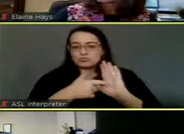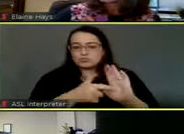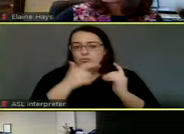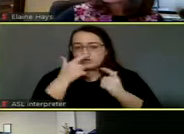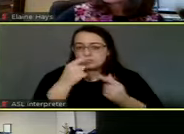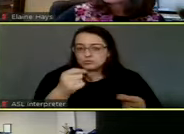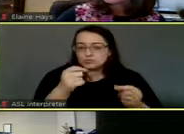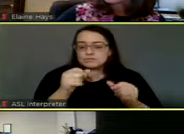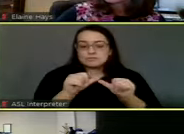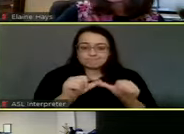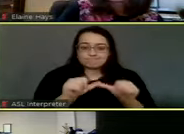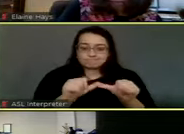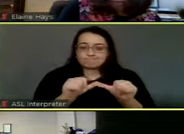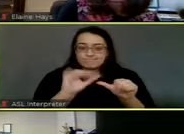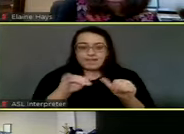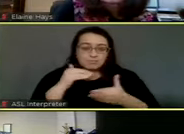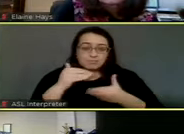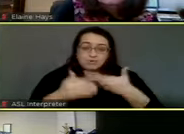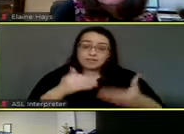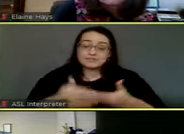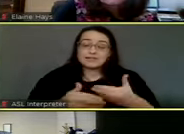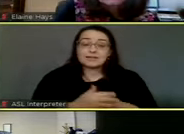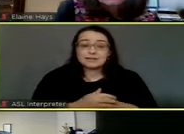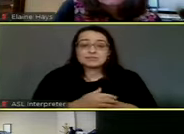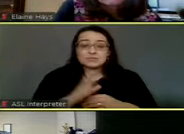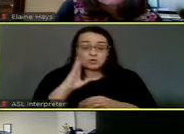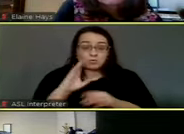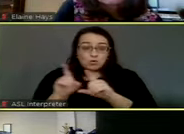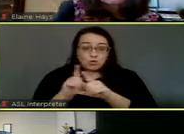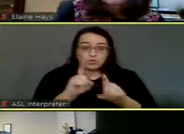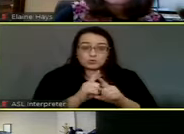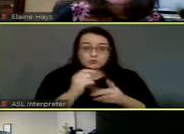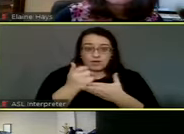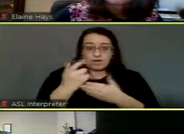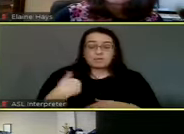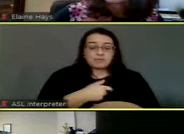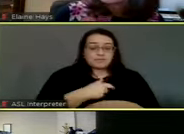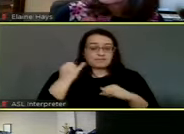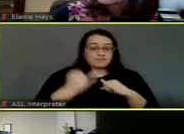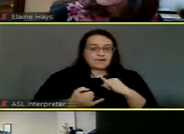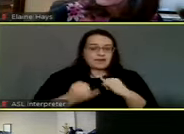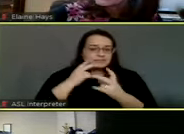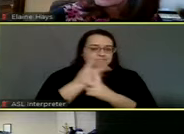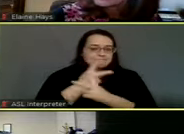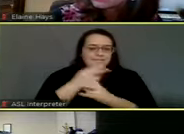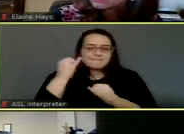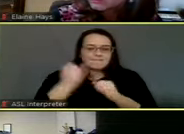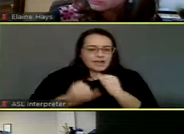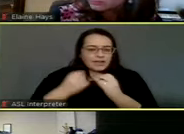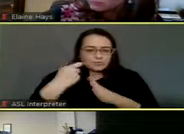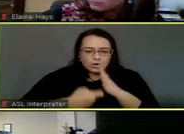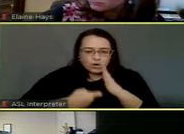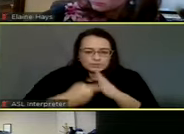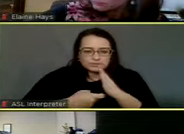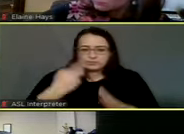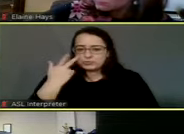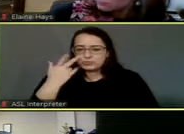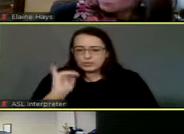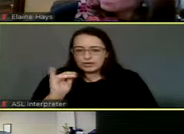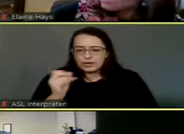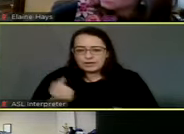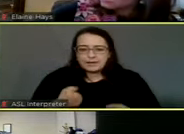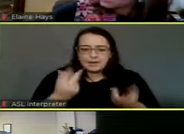continue down the, down the process. And that will also help us finalize what the cost might actually look like. So we can then, uh,